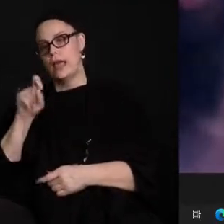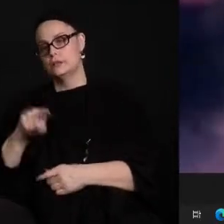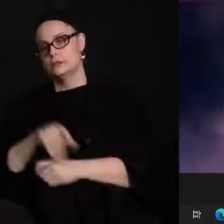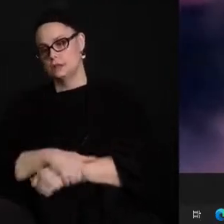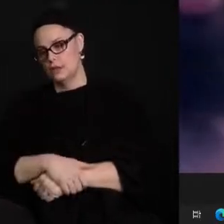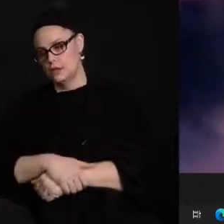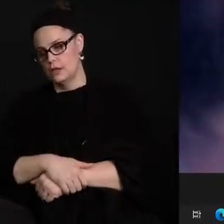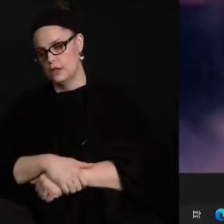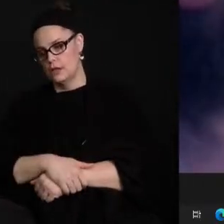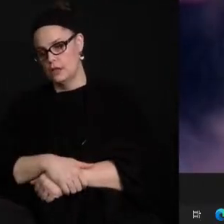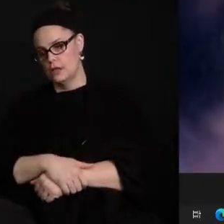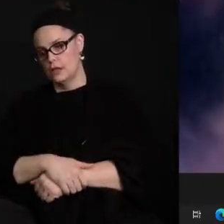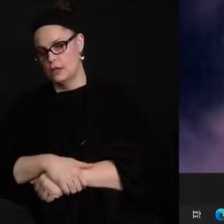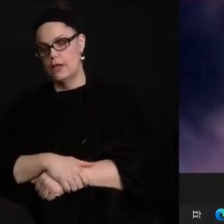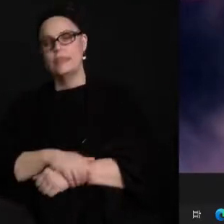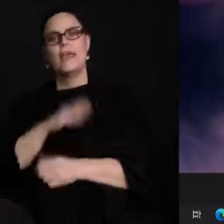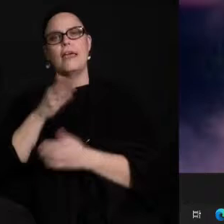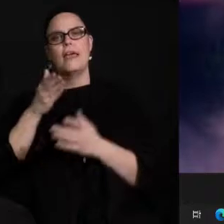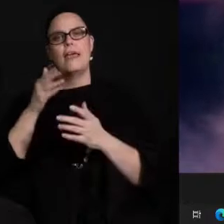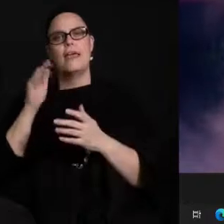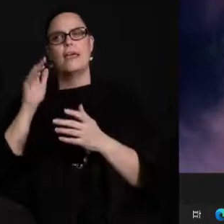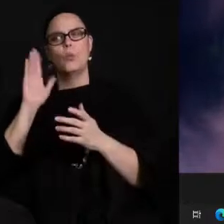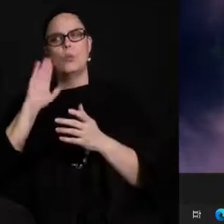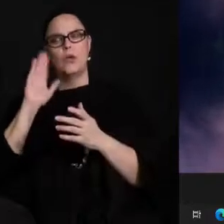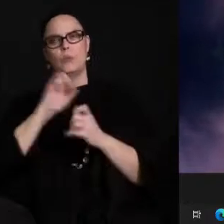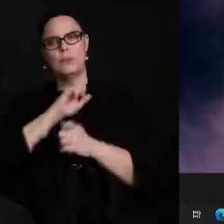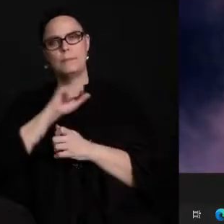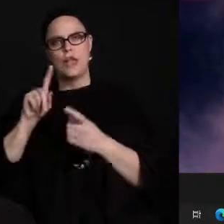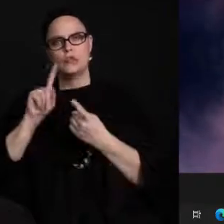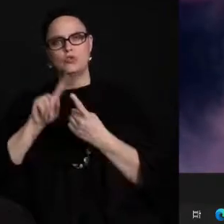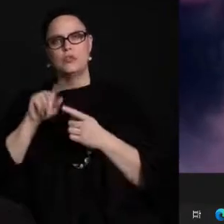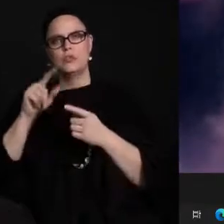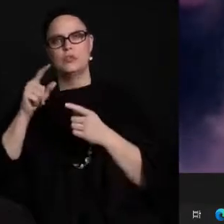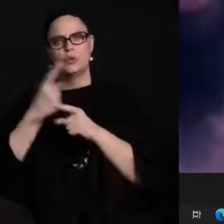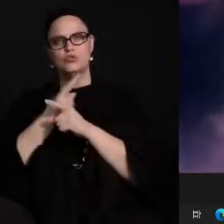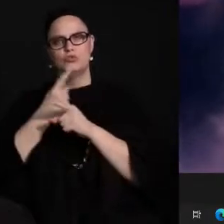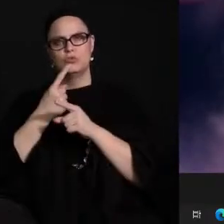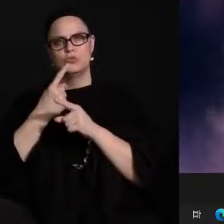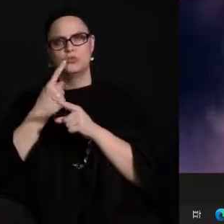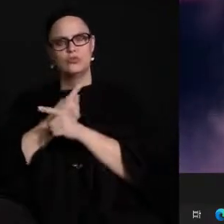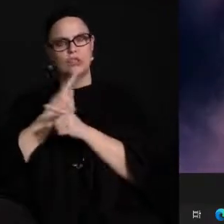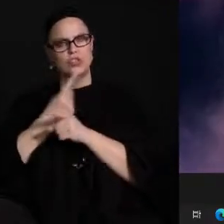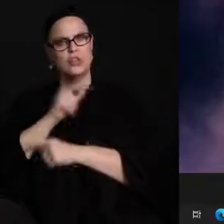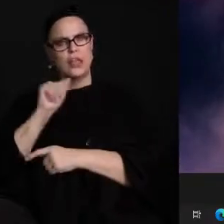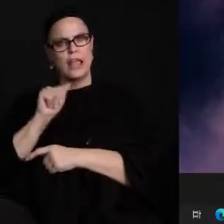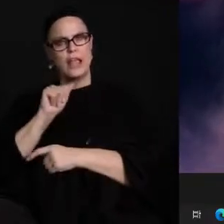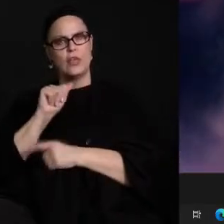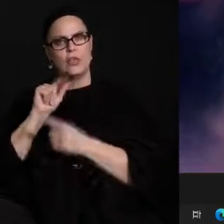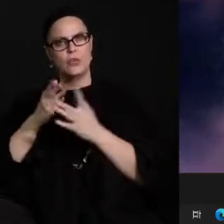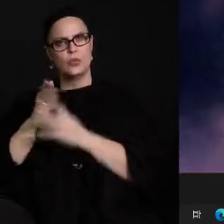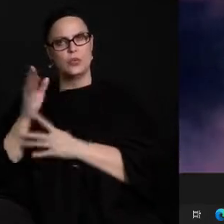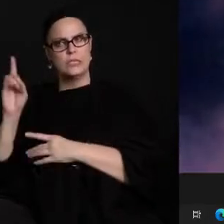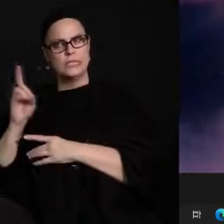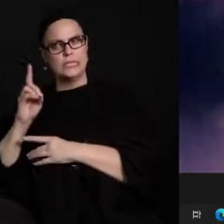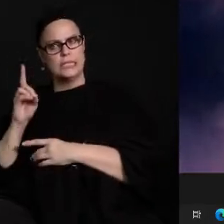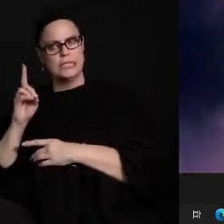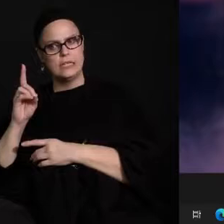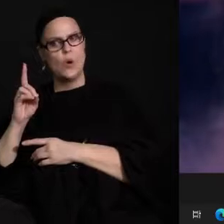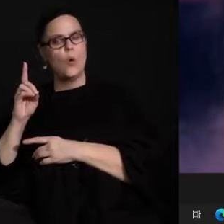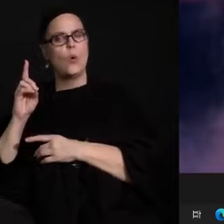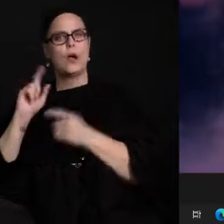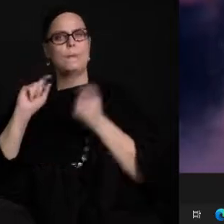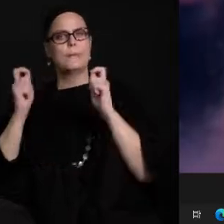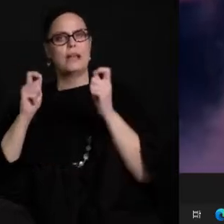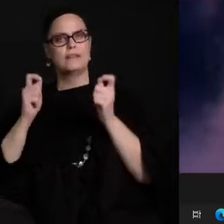structure return to the usual a through d for the fourth quarter or with a modified structure or or with a modified structure p for any